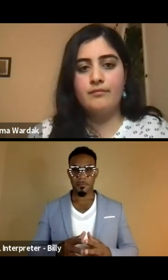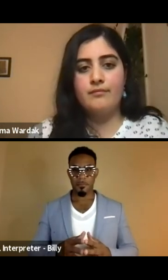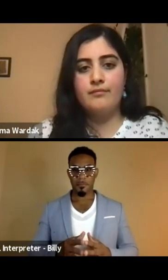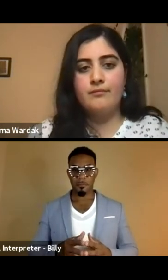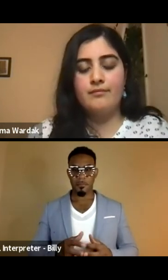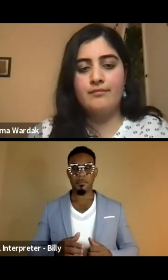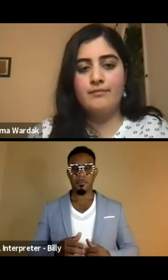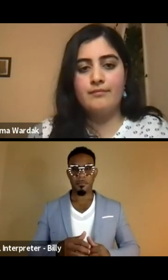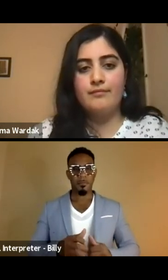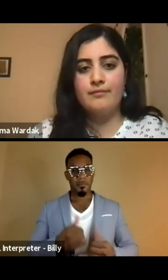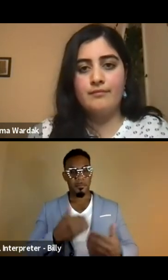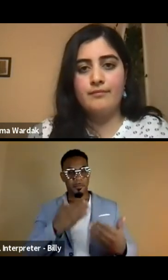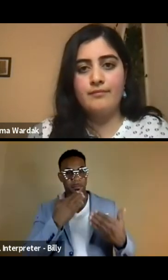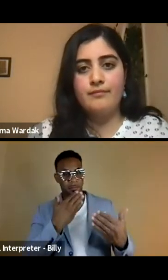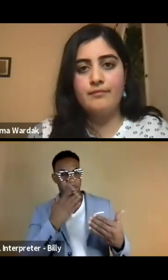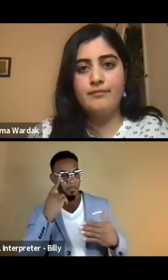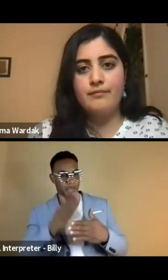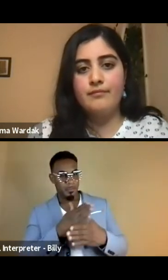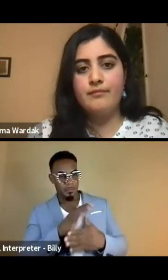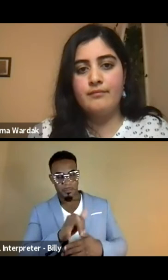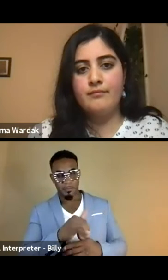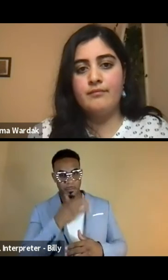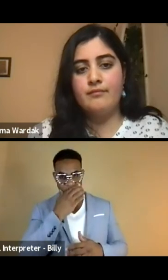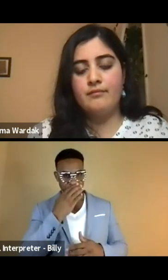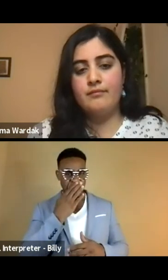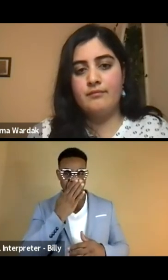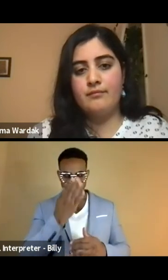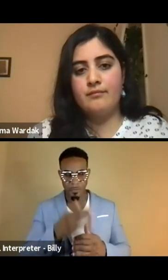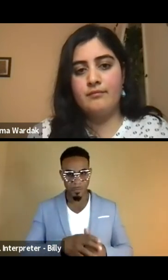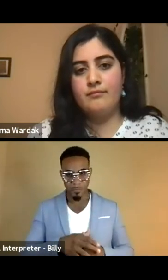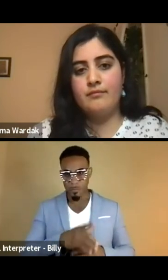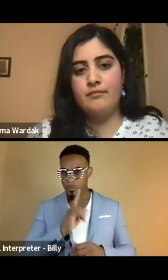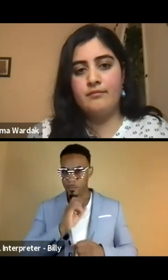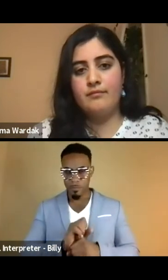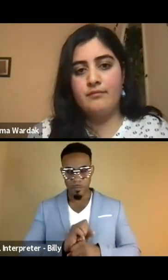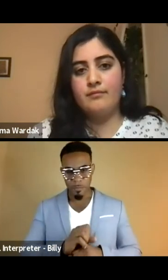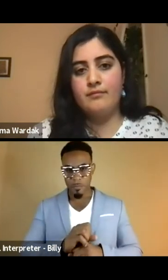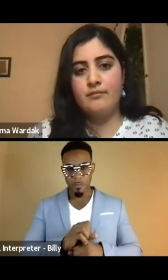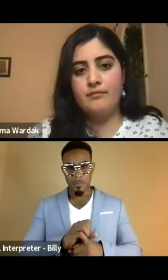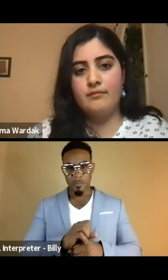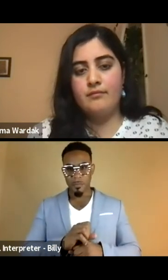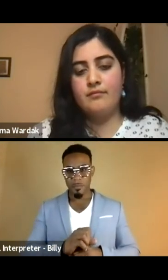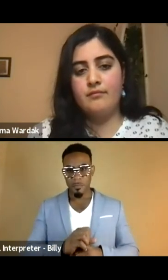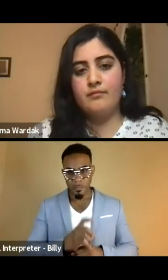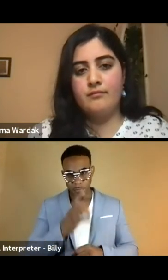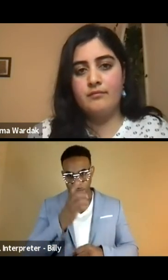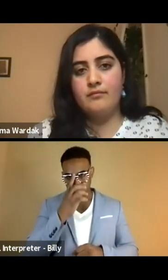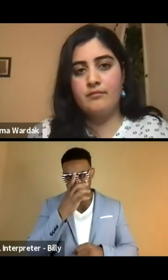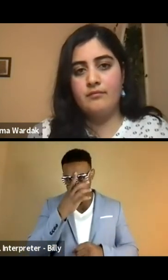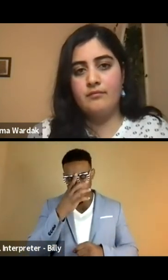Yeah. Thank you for sharing that. You really have, um,